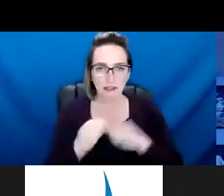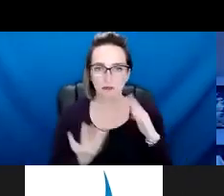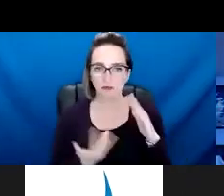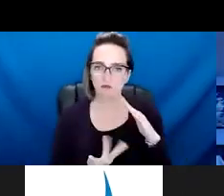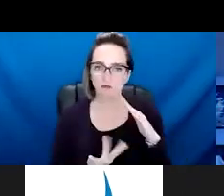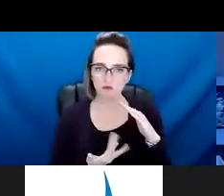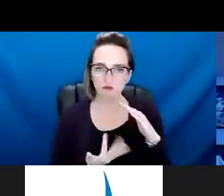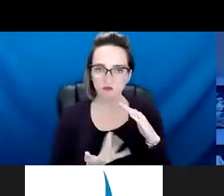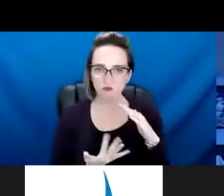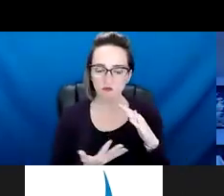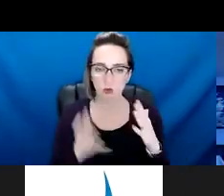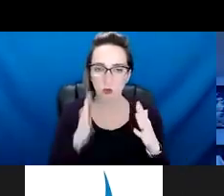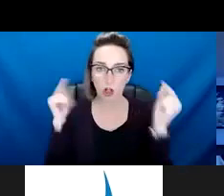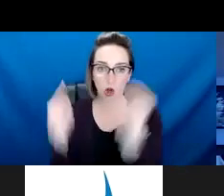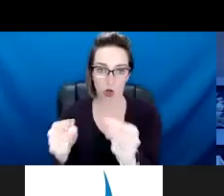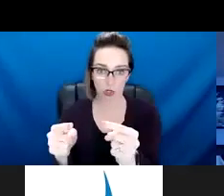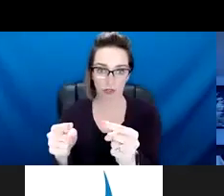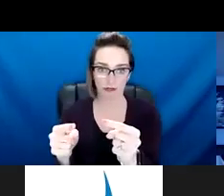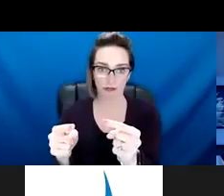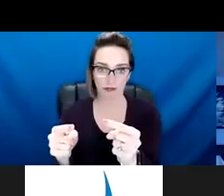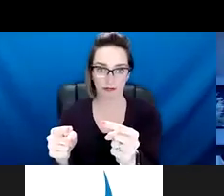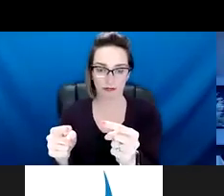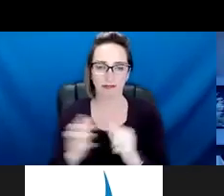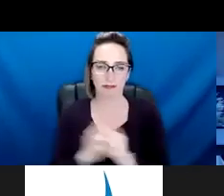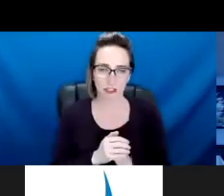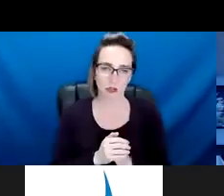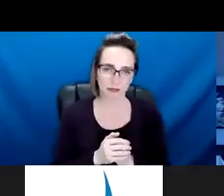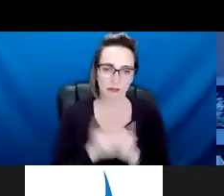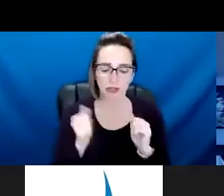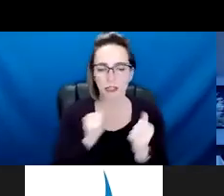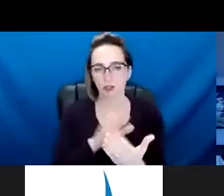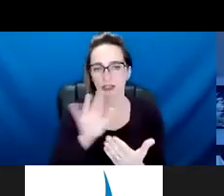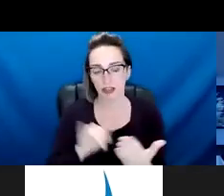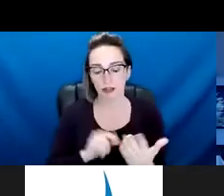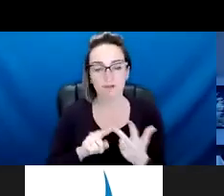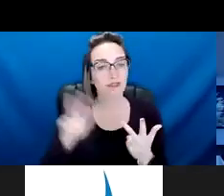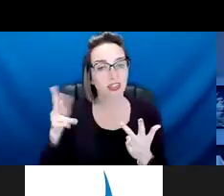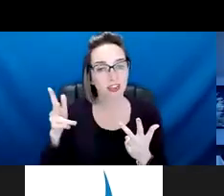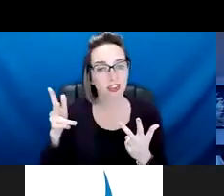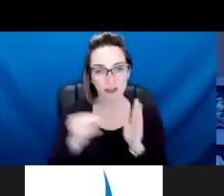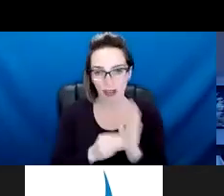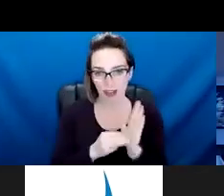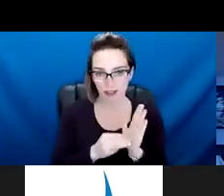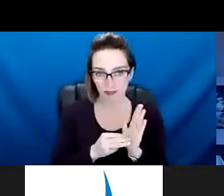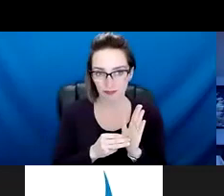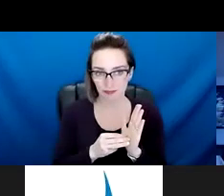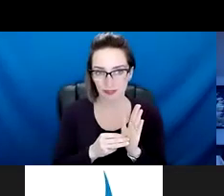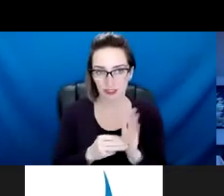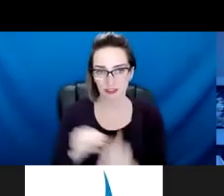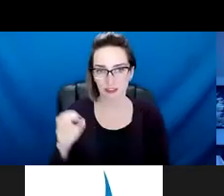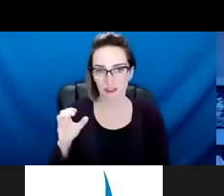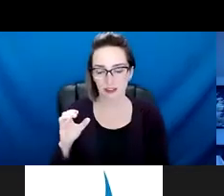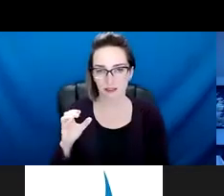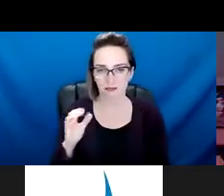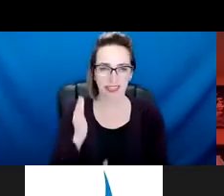big part of the focus of Next Step is that retaliation. And then the third evidence-based model that we're lifting up in the OVP is the cure violence work of the